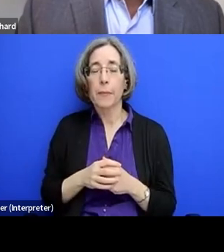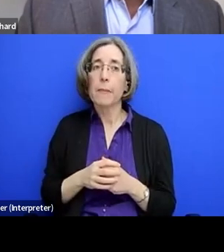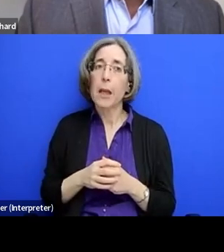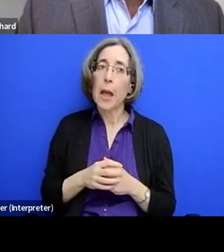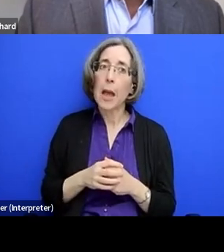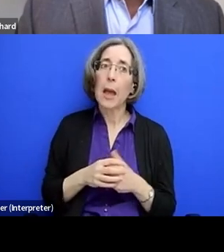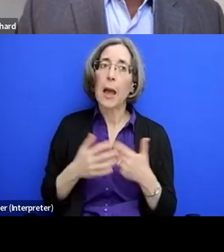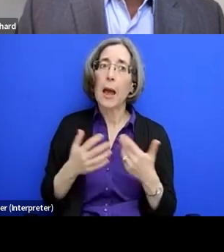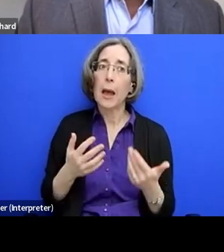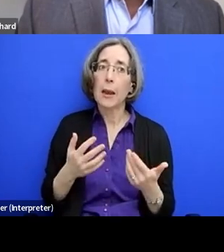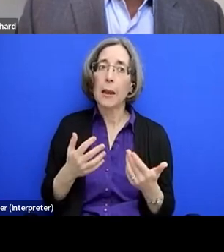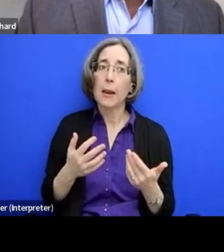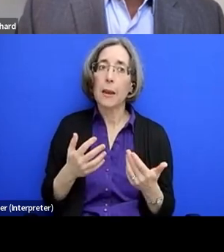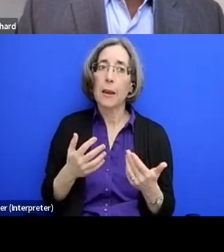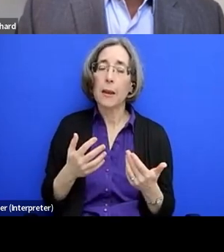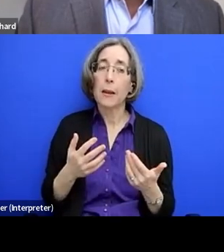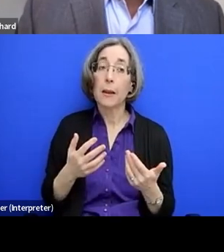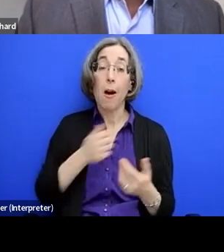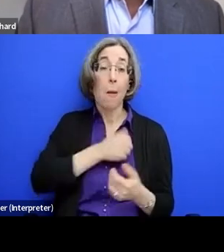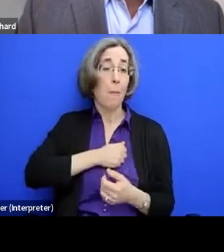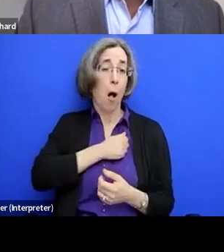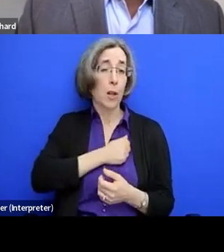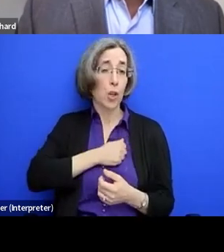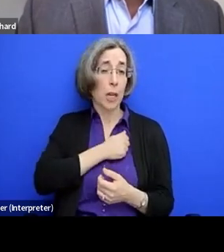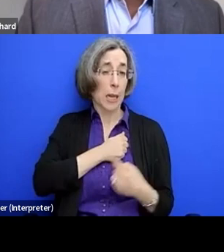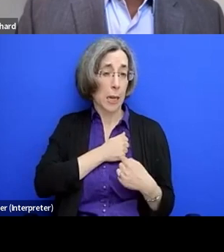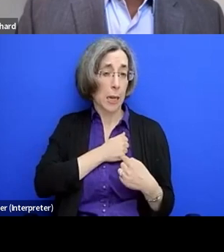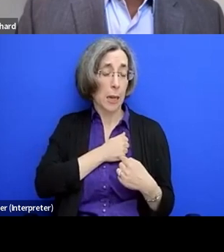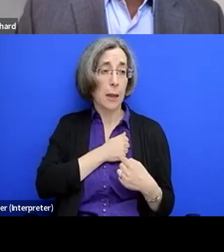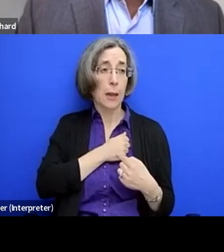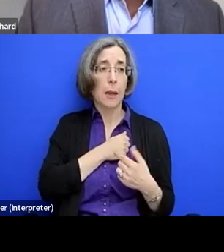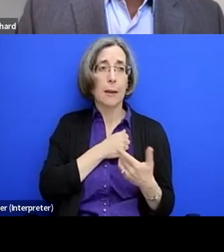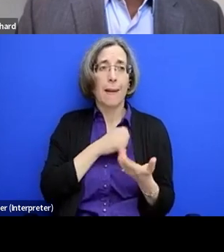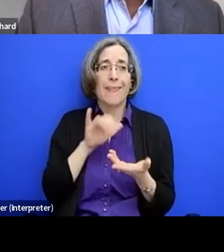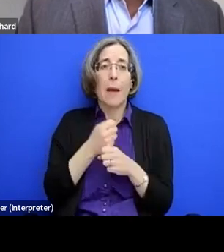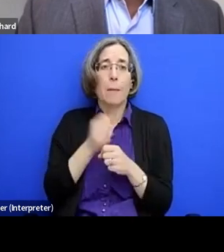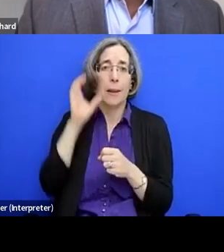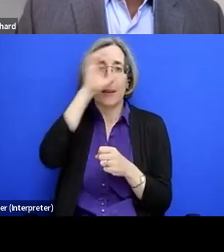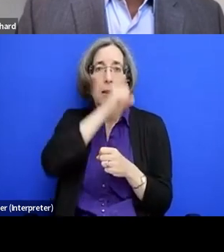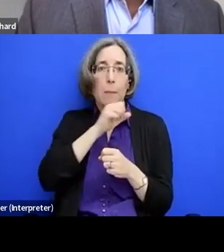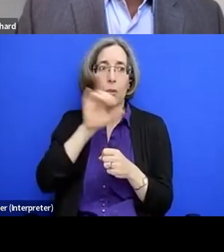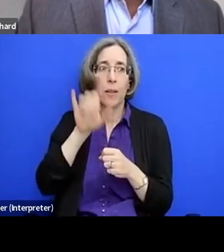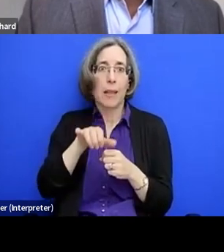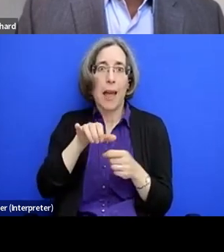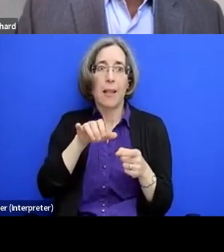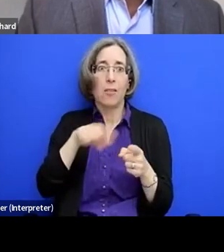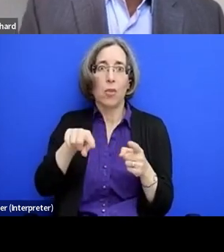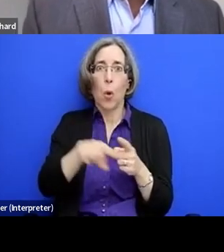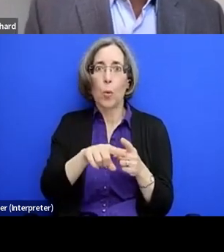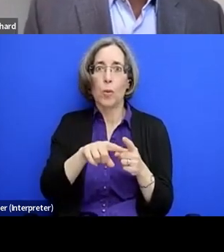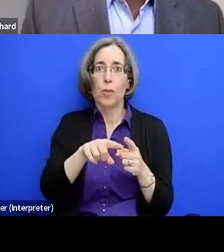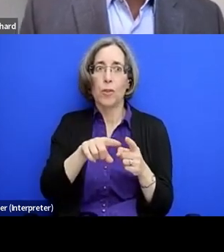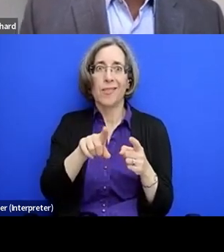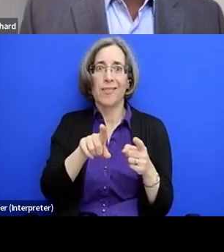an apology assumes that these onslaughts, um, uh, are over and, but the, the